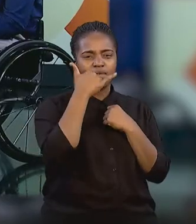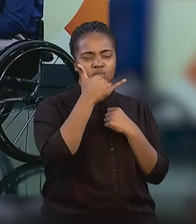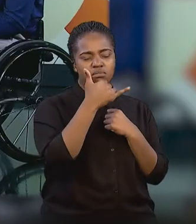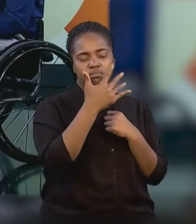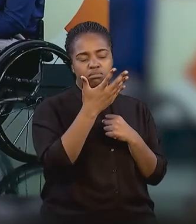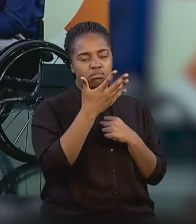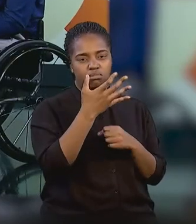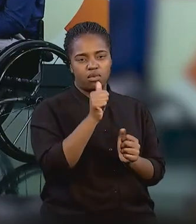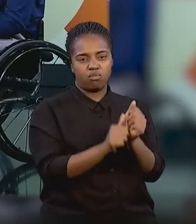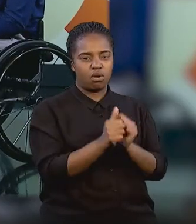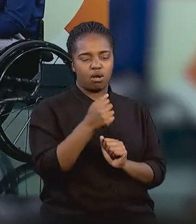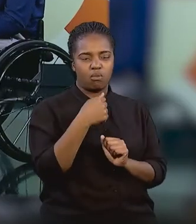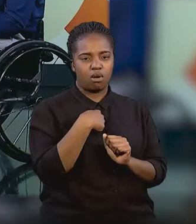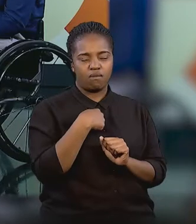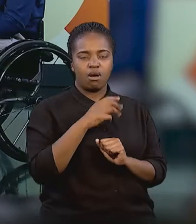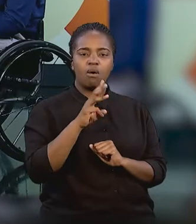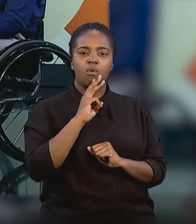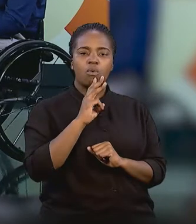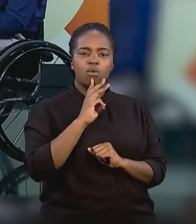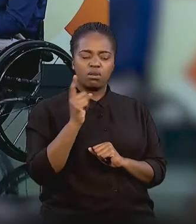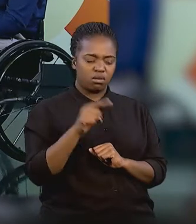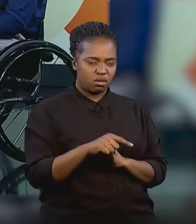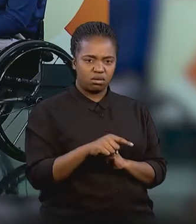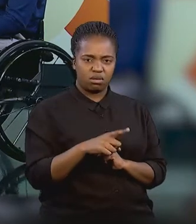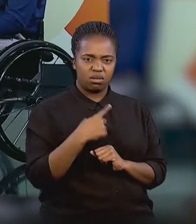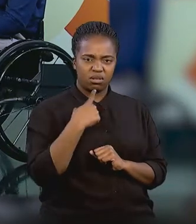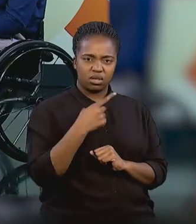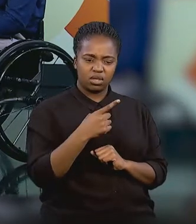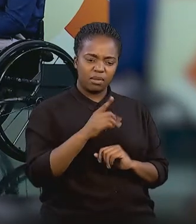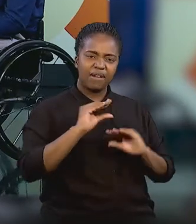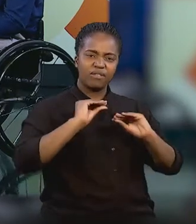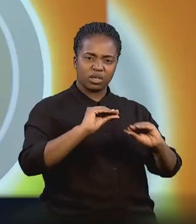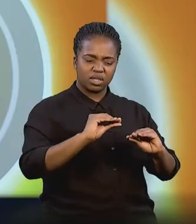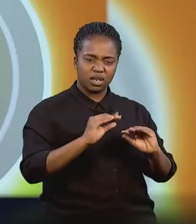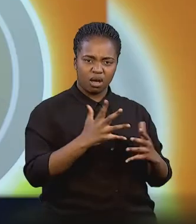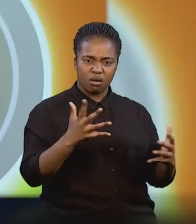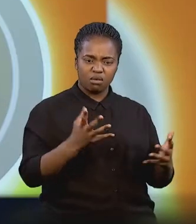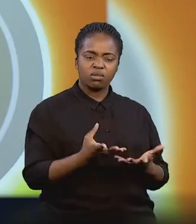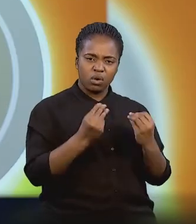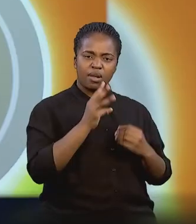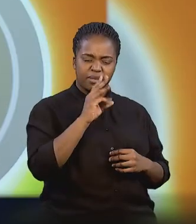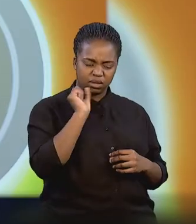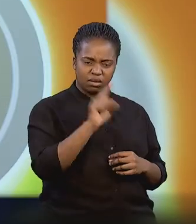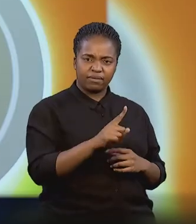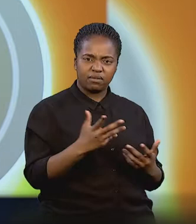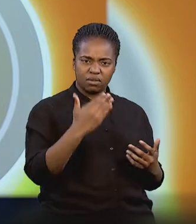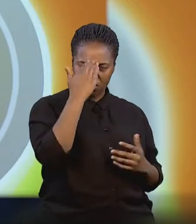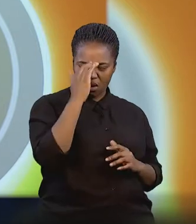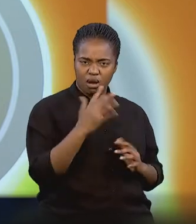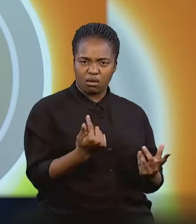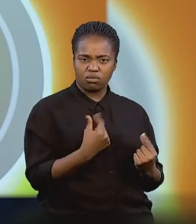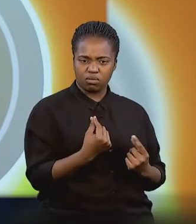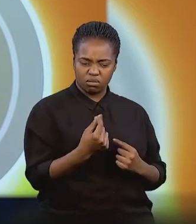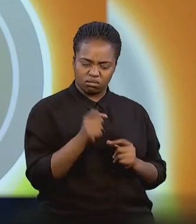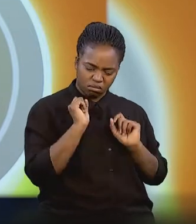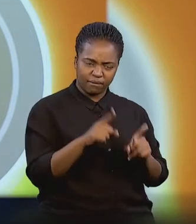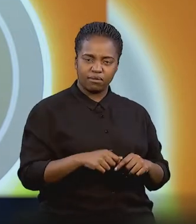brother and asked him for a glass of water. He came into the room and he said, they taught you how to do this in rehab. You know how to get into your chair. You know how to do this